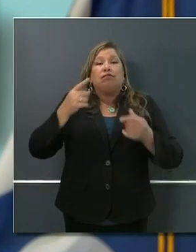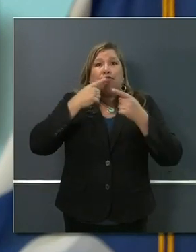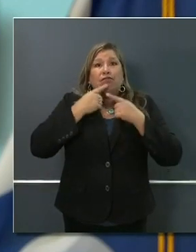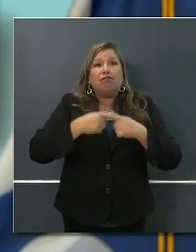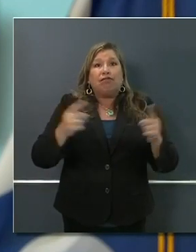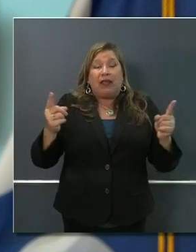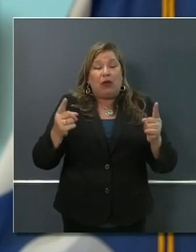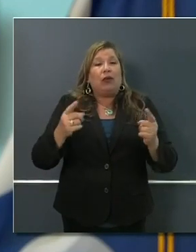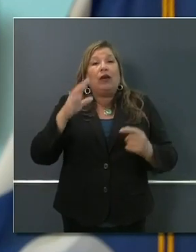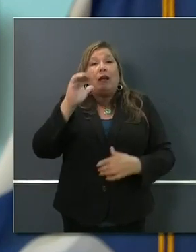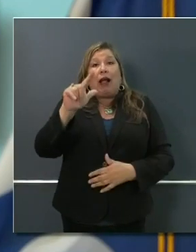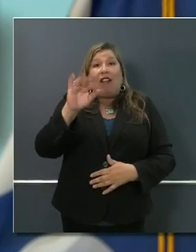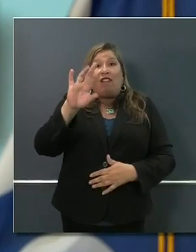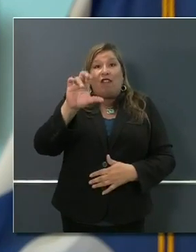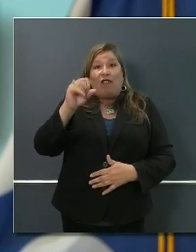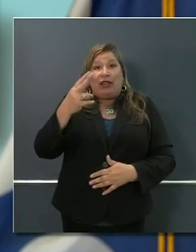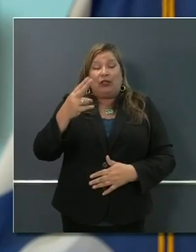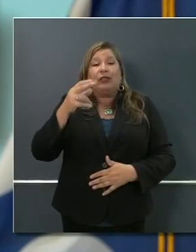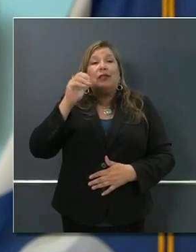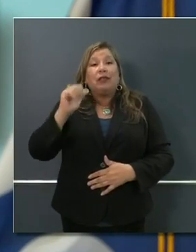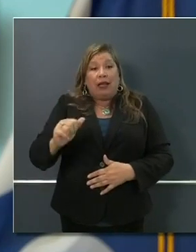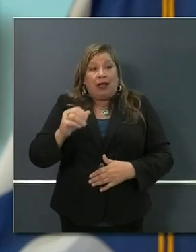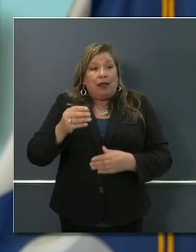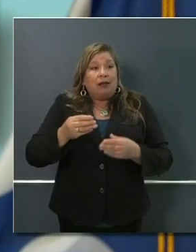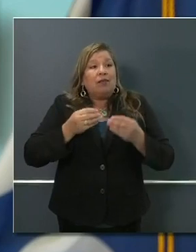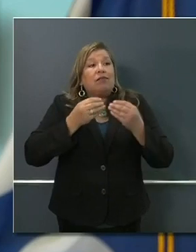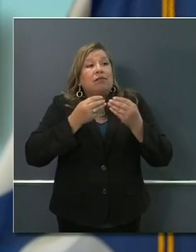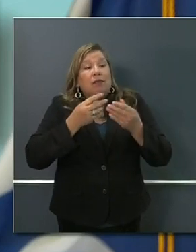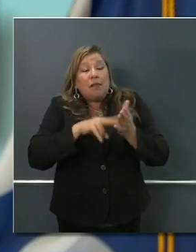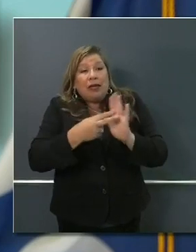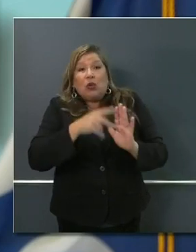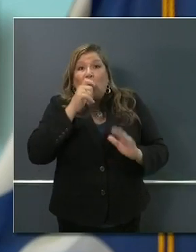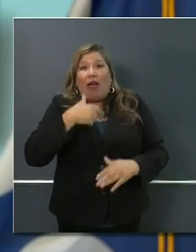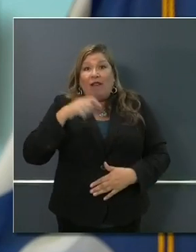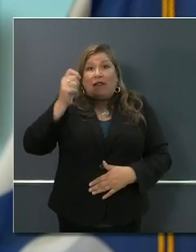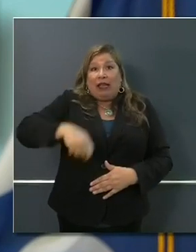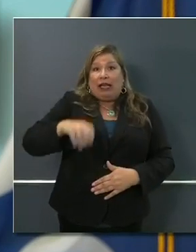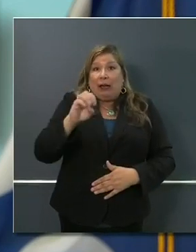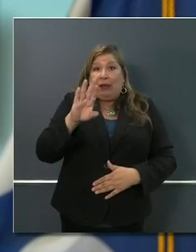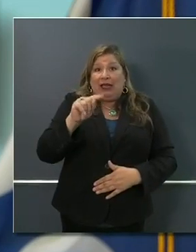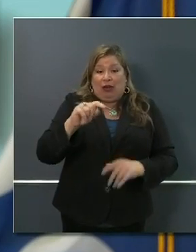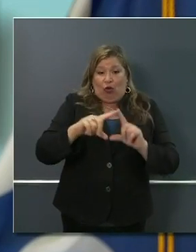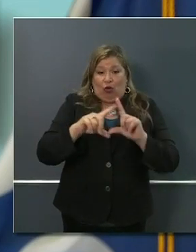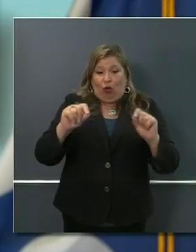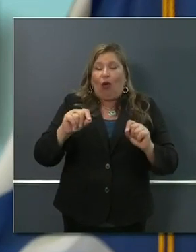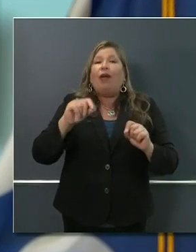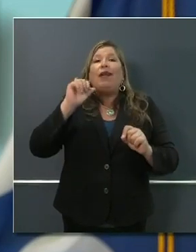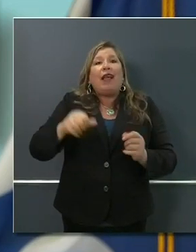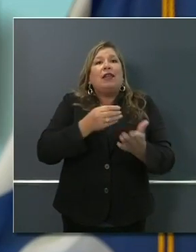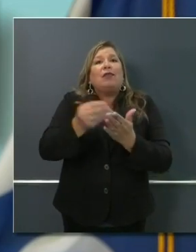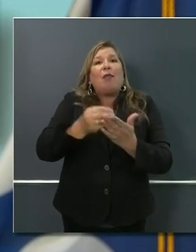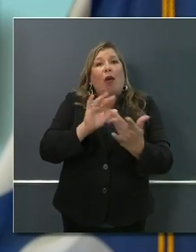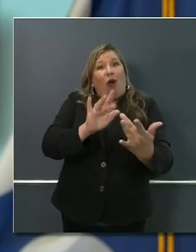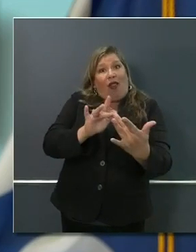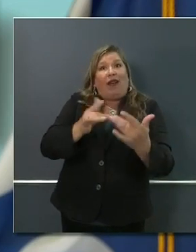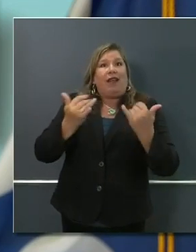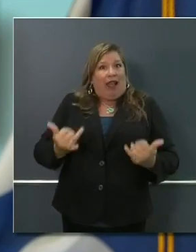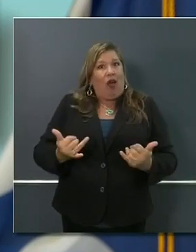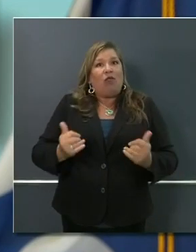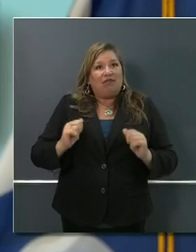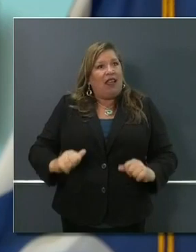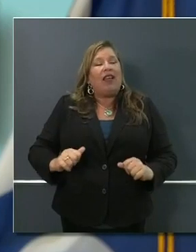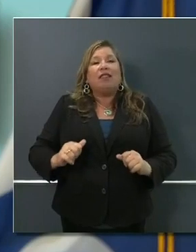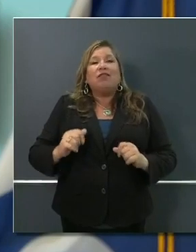to commodities online. So if you have a CalFresh debit card, you can now go online